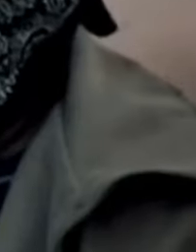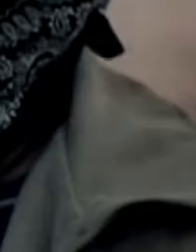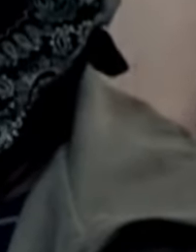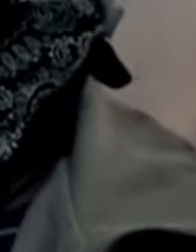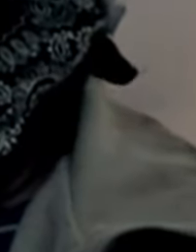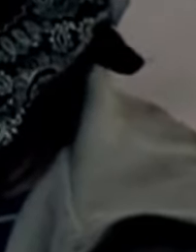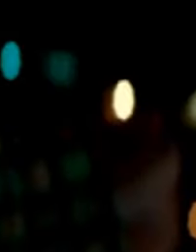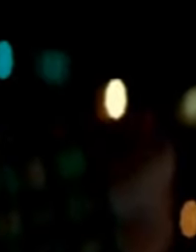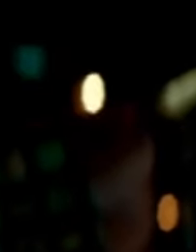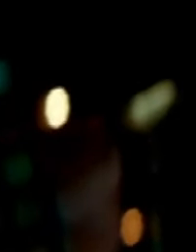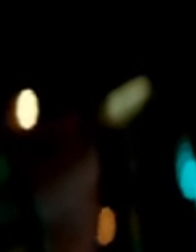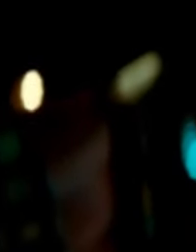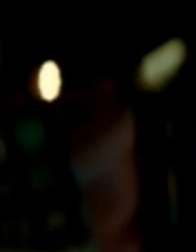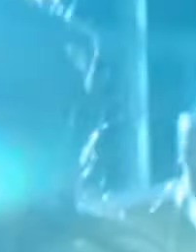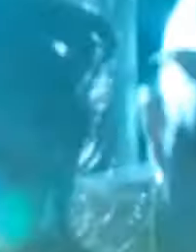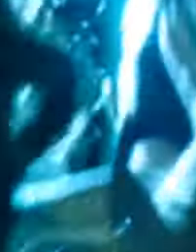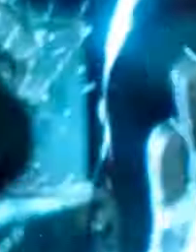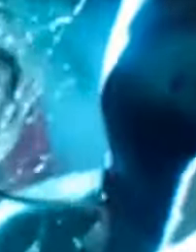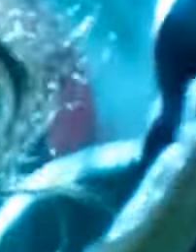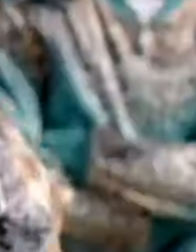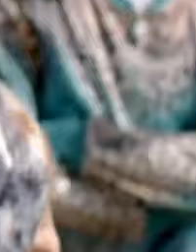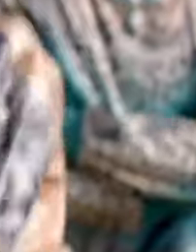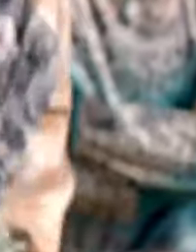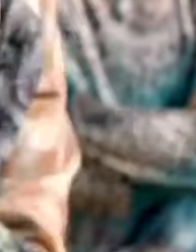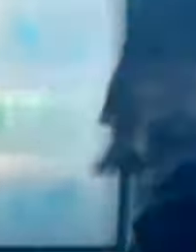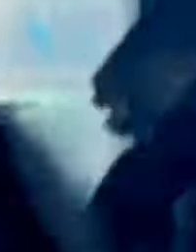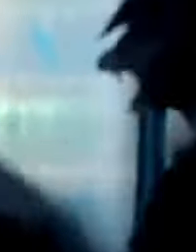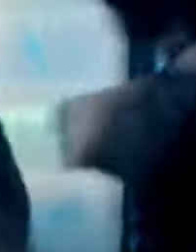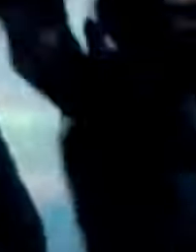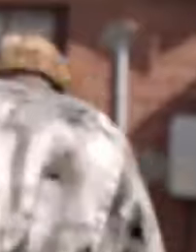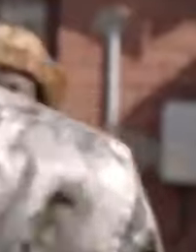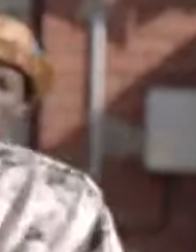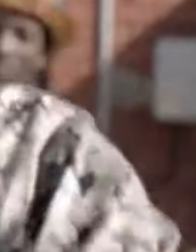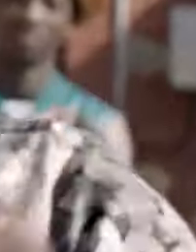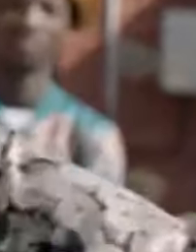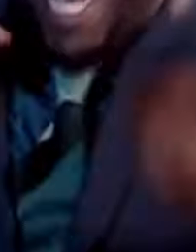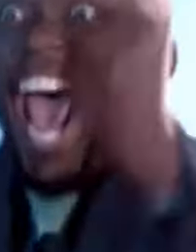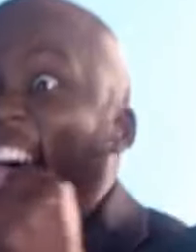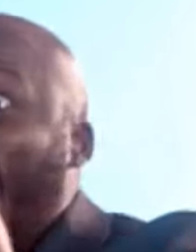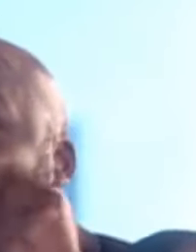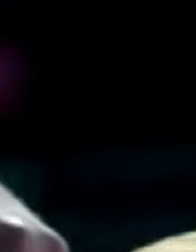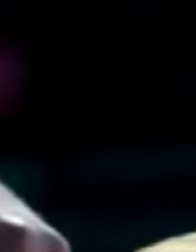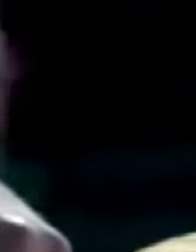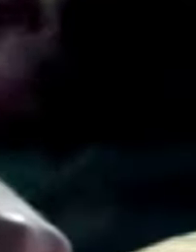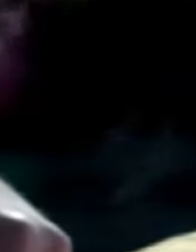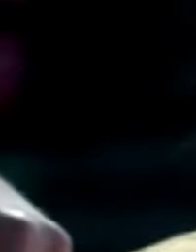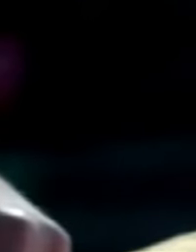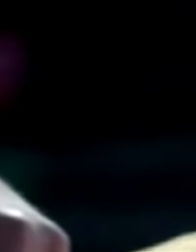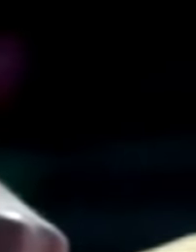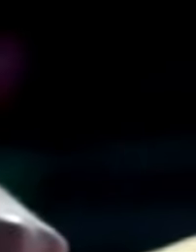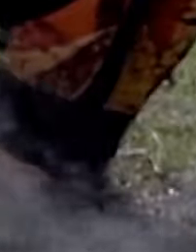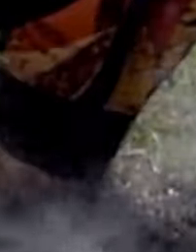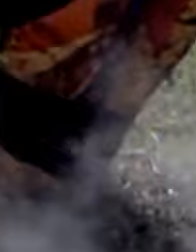news is happening. We do not just entertain. We take you on journeys. We do not just